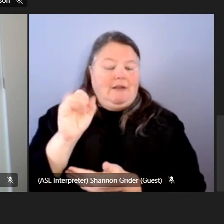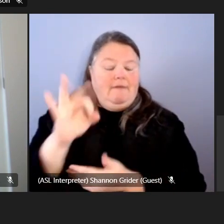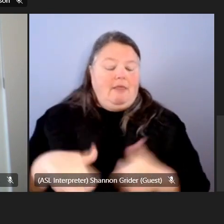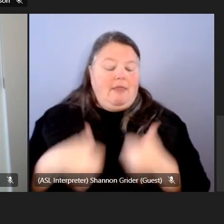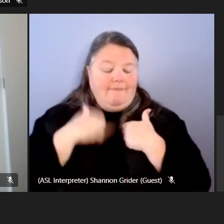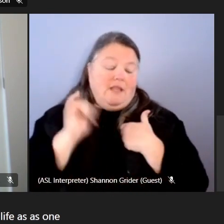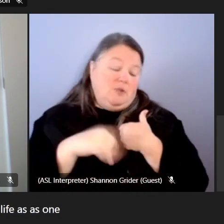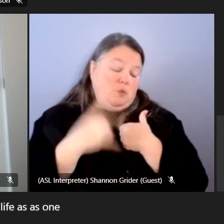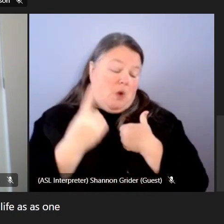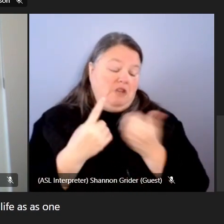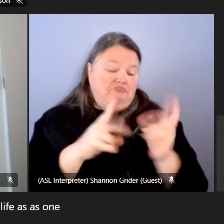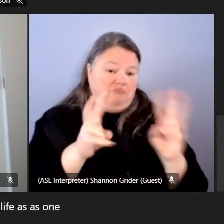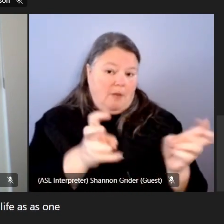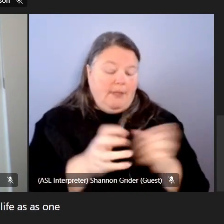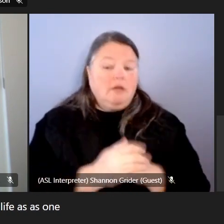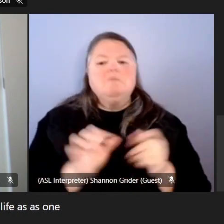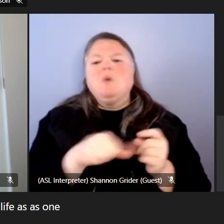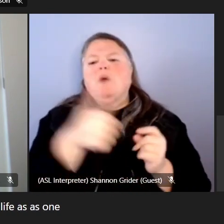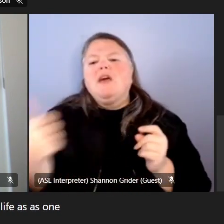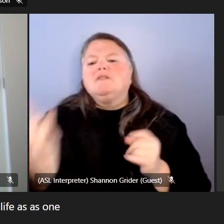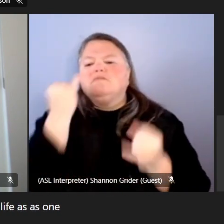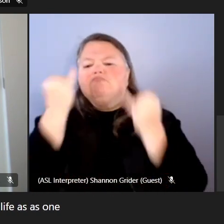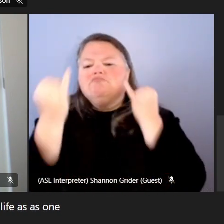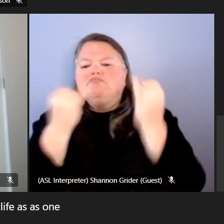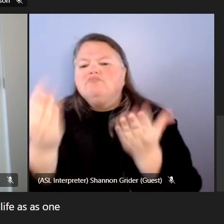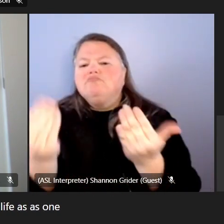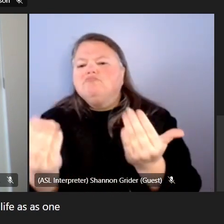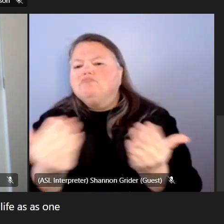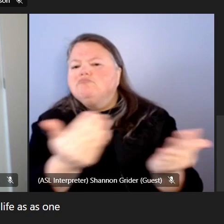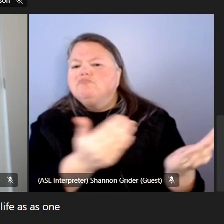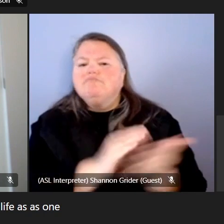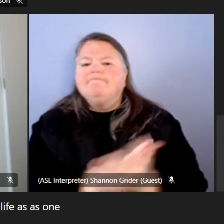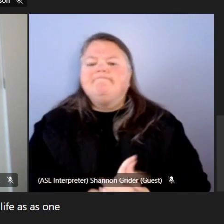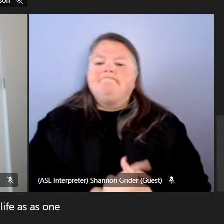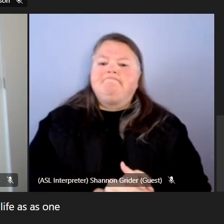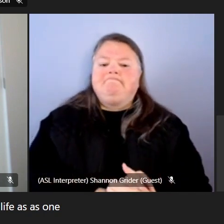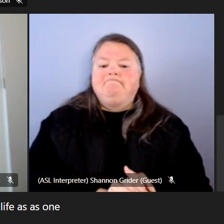possible topic but let's um ideate on on others